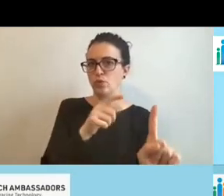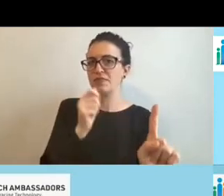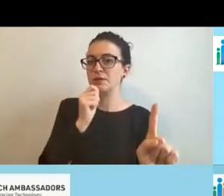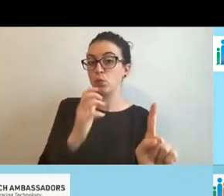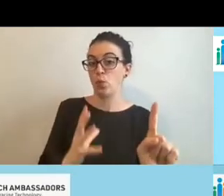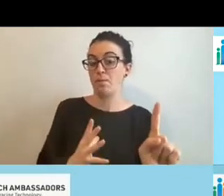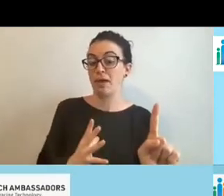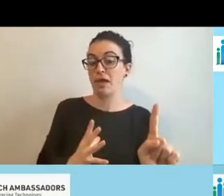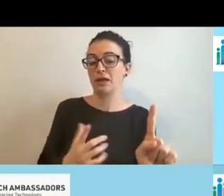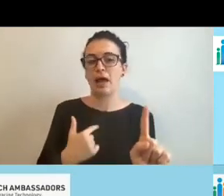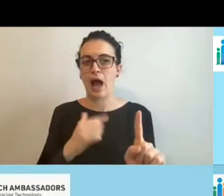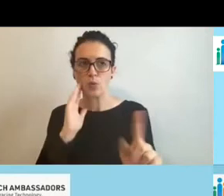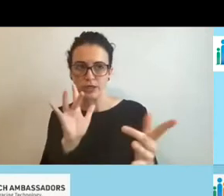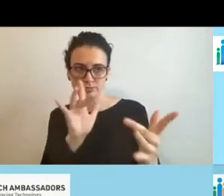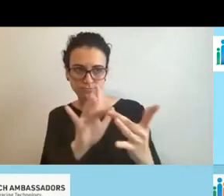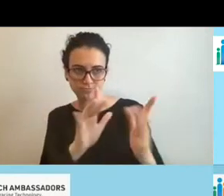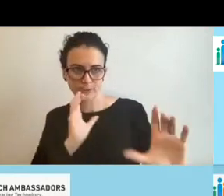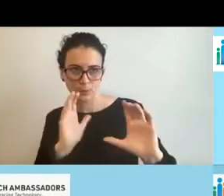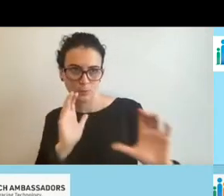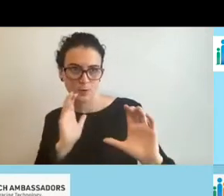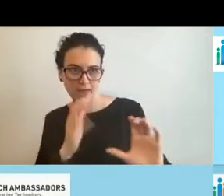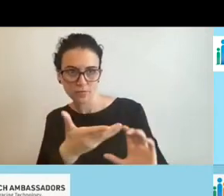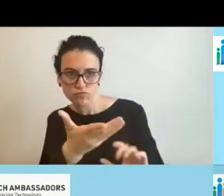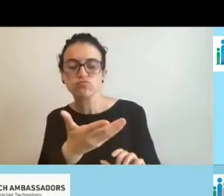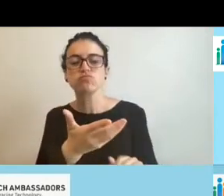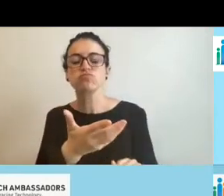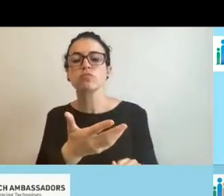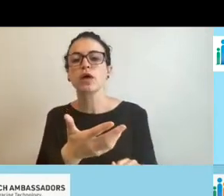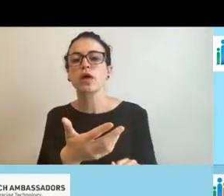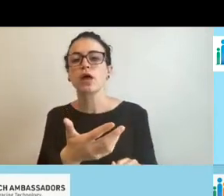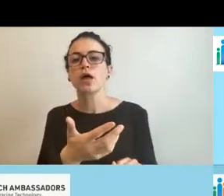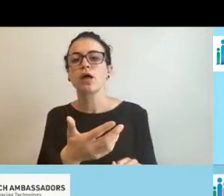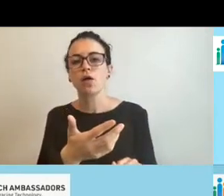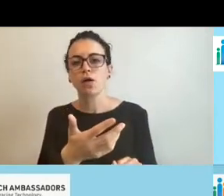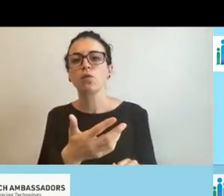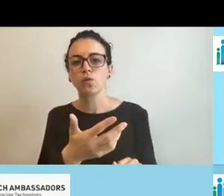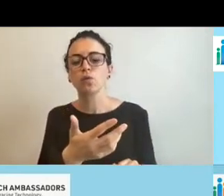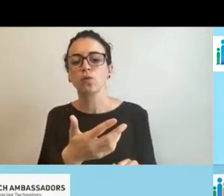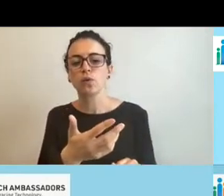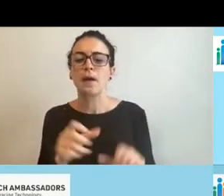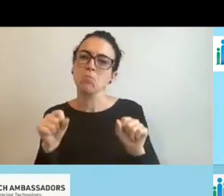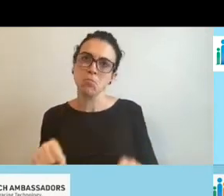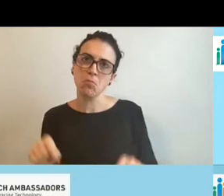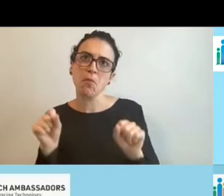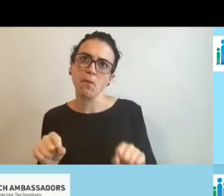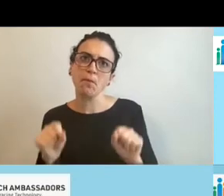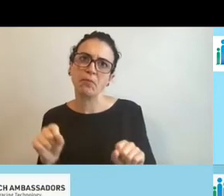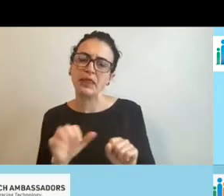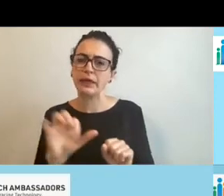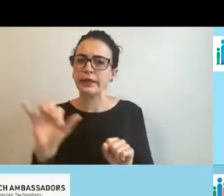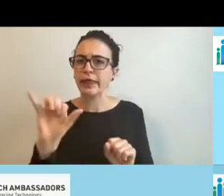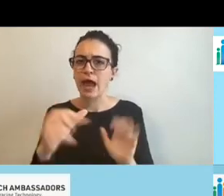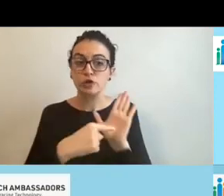with her and probably like show